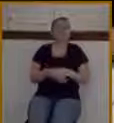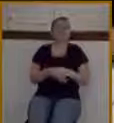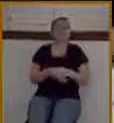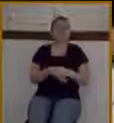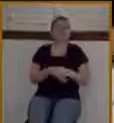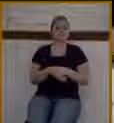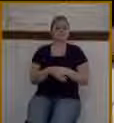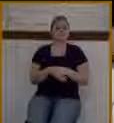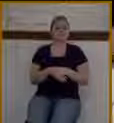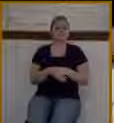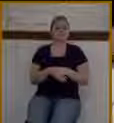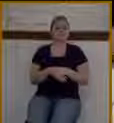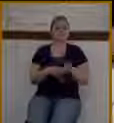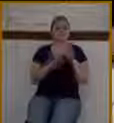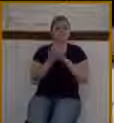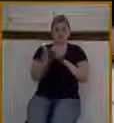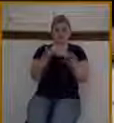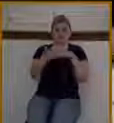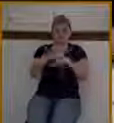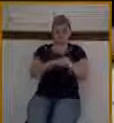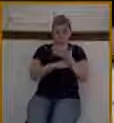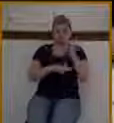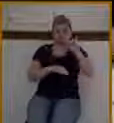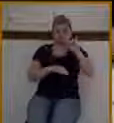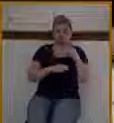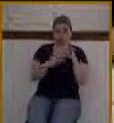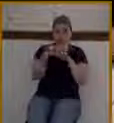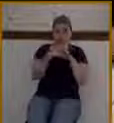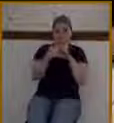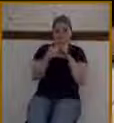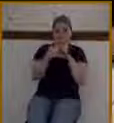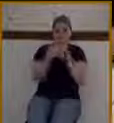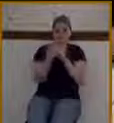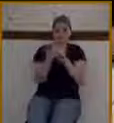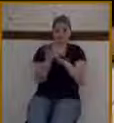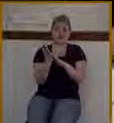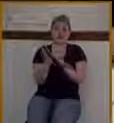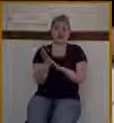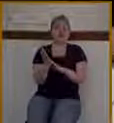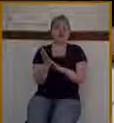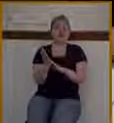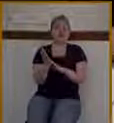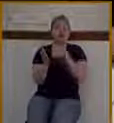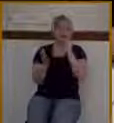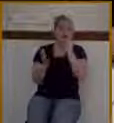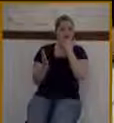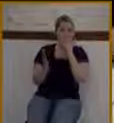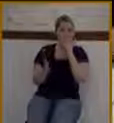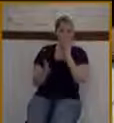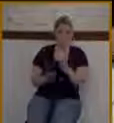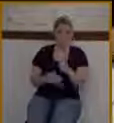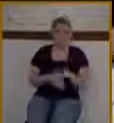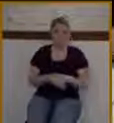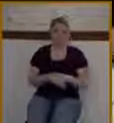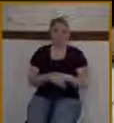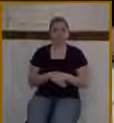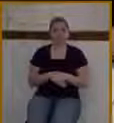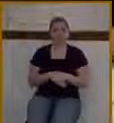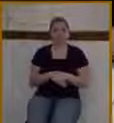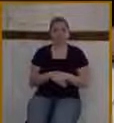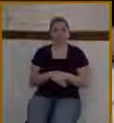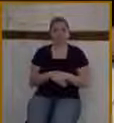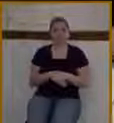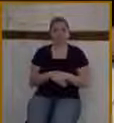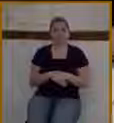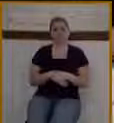that day. And I think that in the Scripture, the details that are added there by the writer are not accidental because we know that the Scripture is inspired by